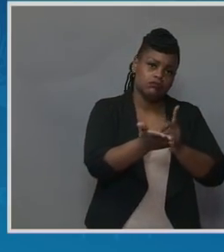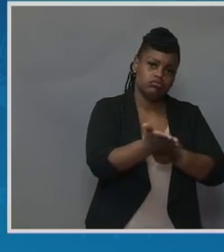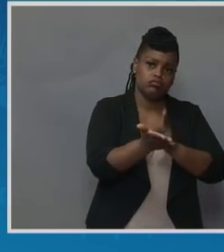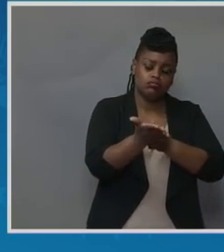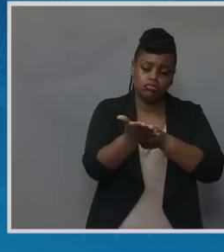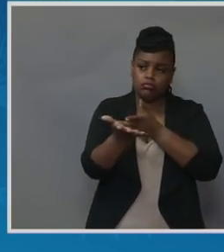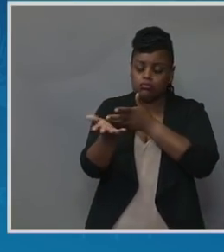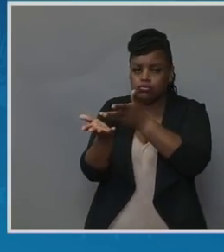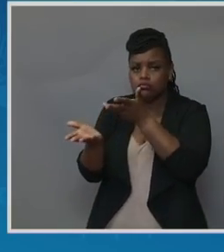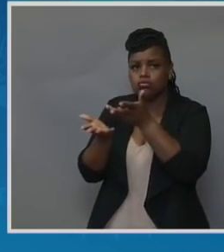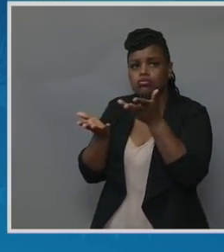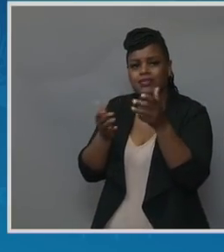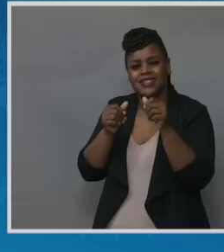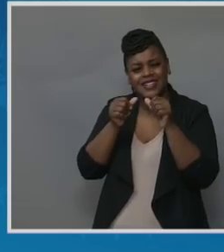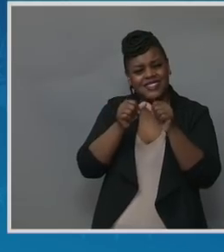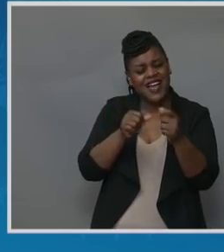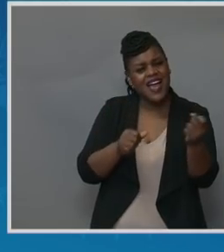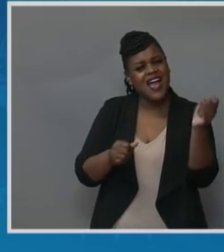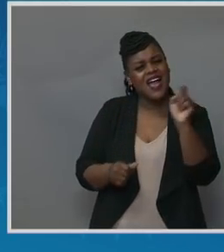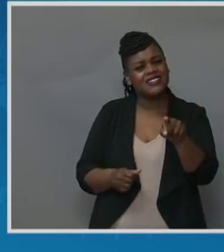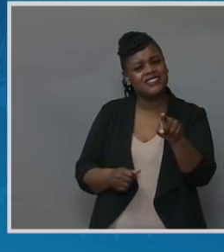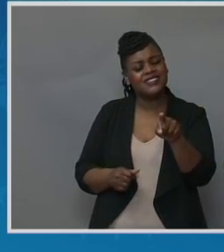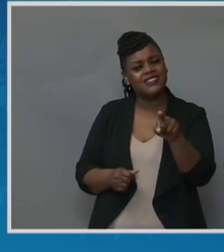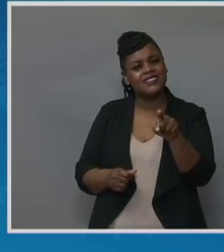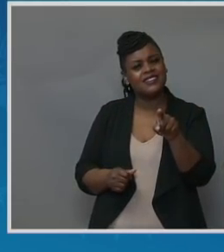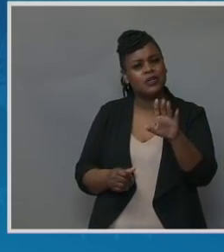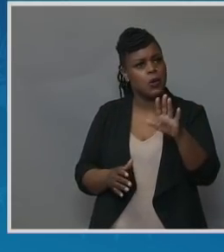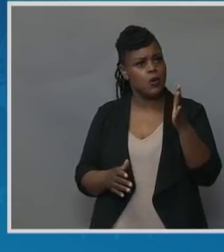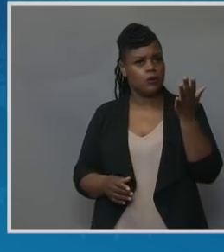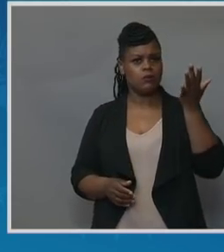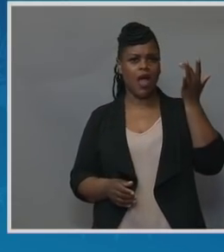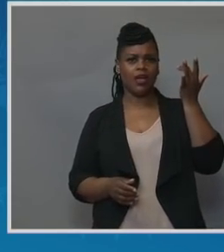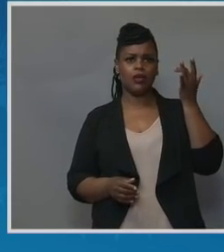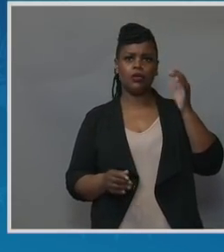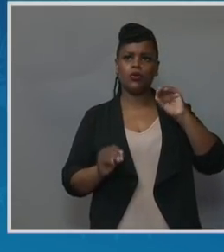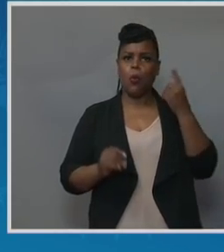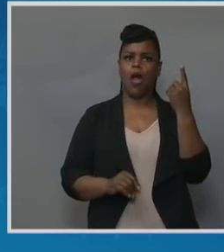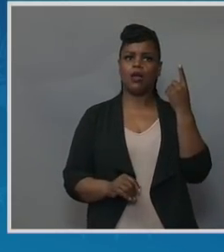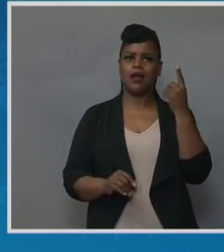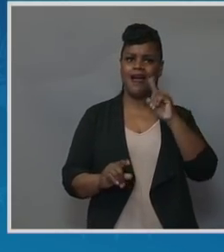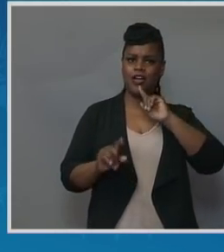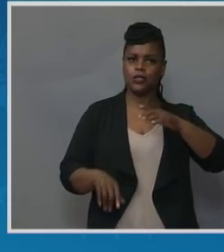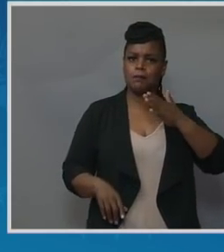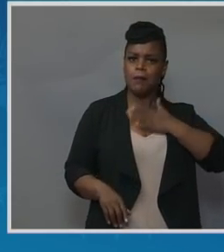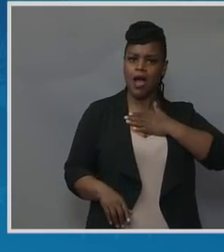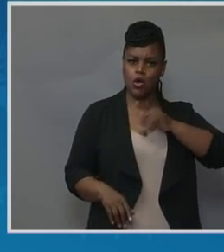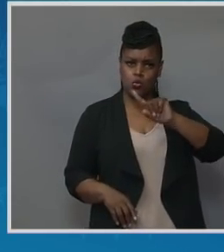consistently ask, why aren't my questions being answered about what happened?